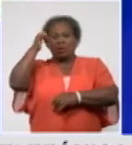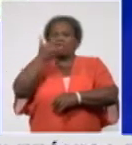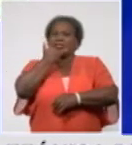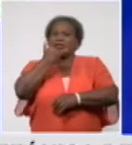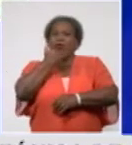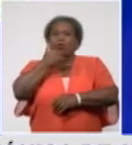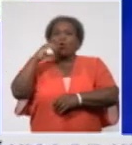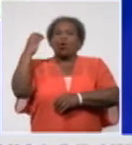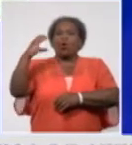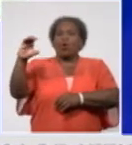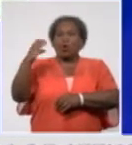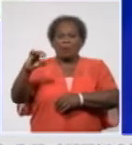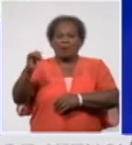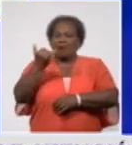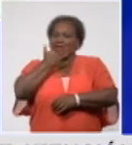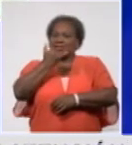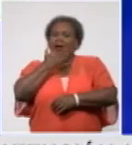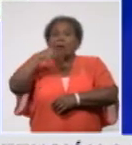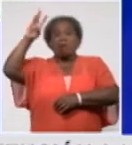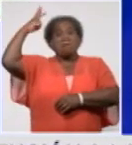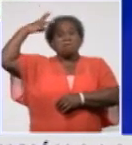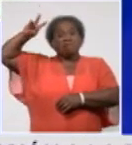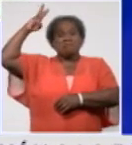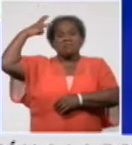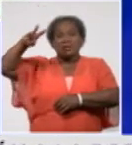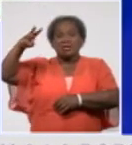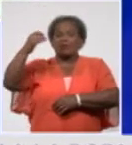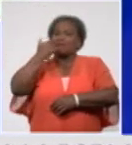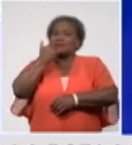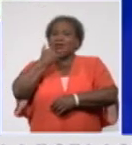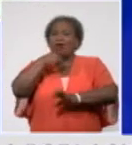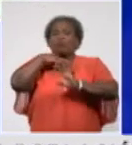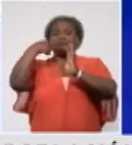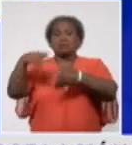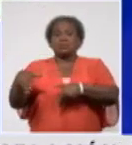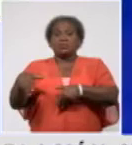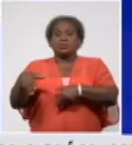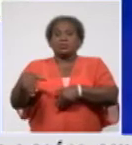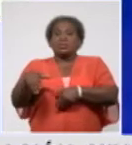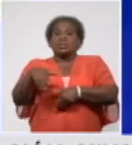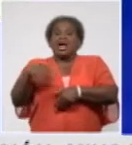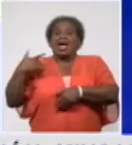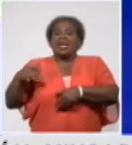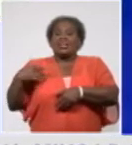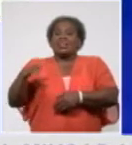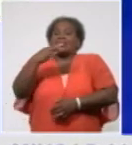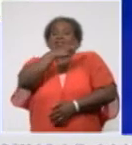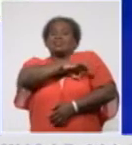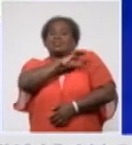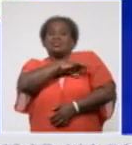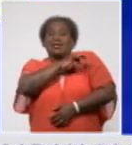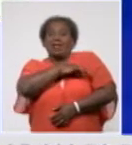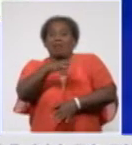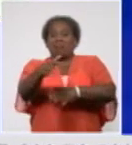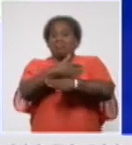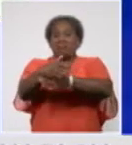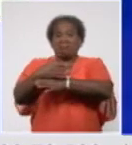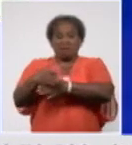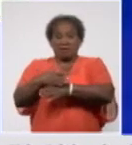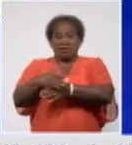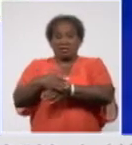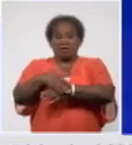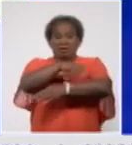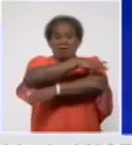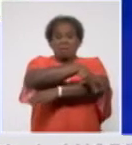followed by countries from our region, Peru, Colombia, Mexico, Argentina